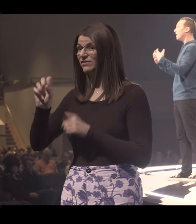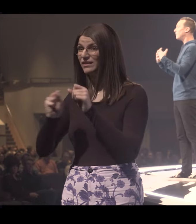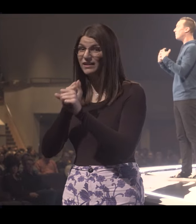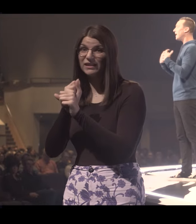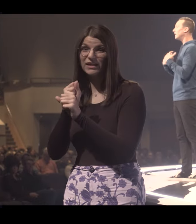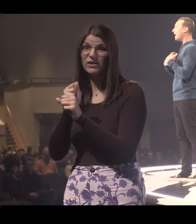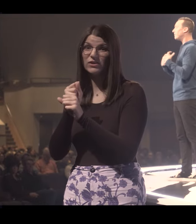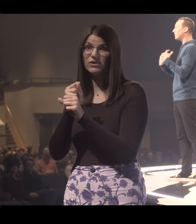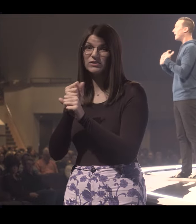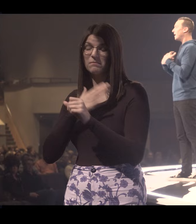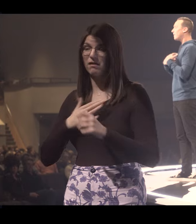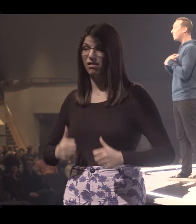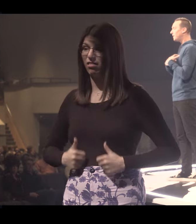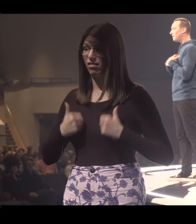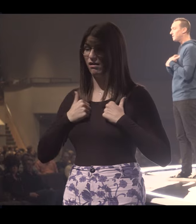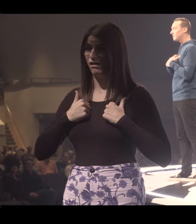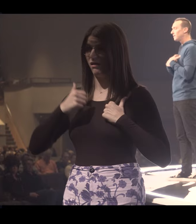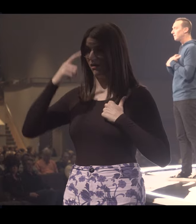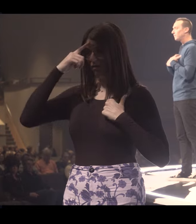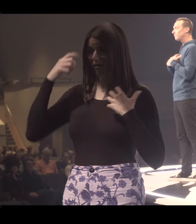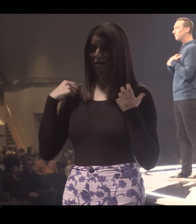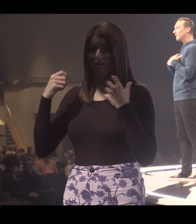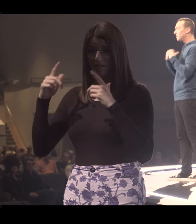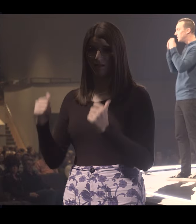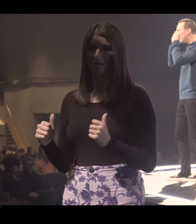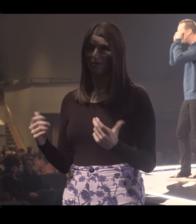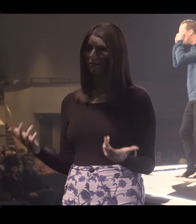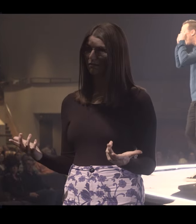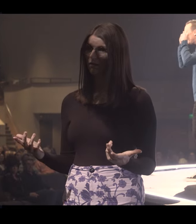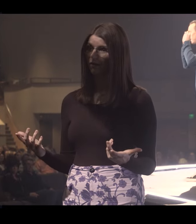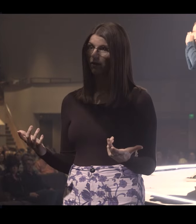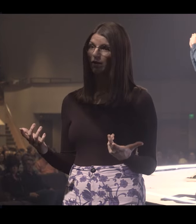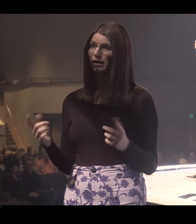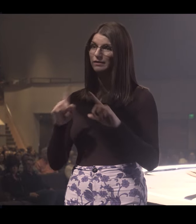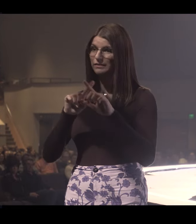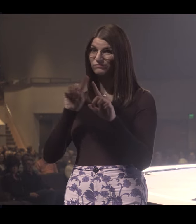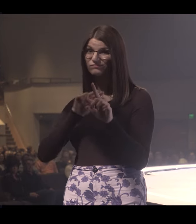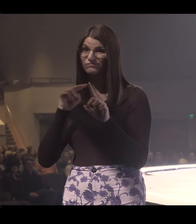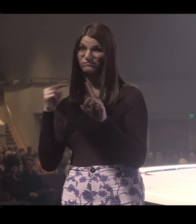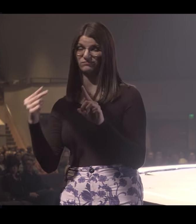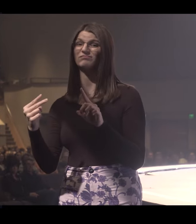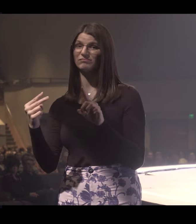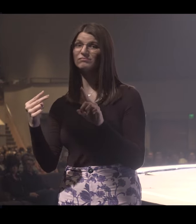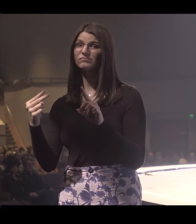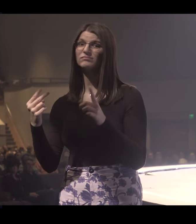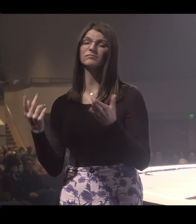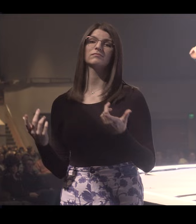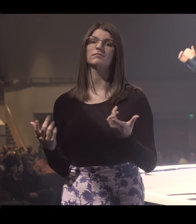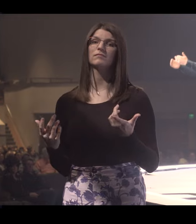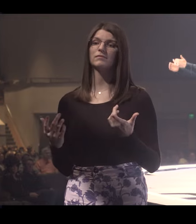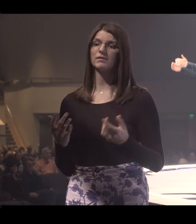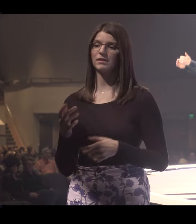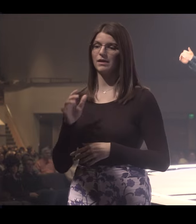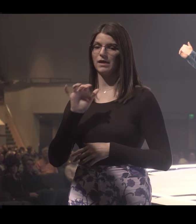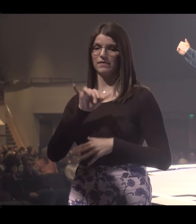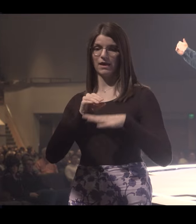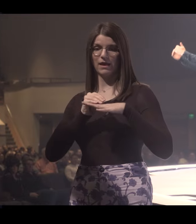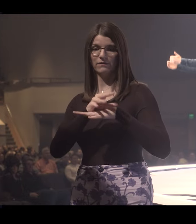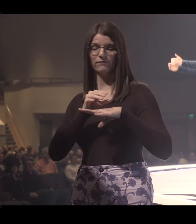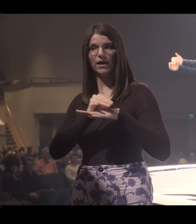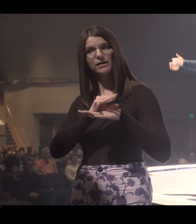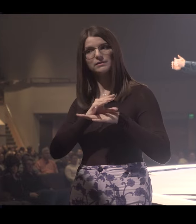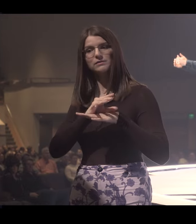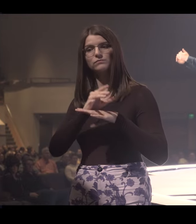even seven years of my life and my peace? It's a different way of thinking about it, but you'll never get that kind of